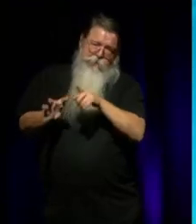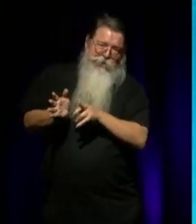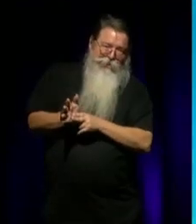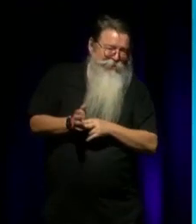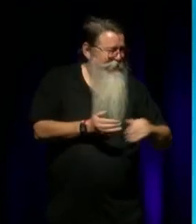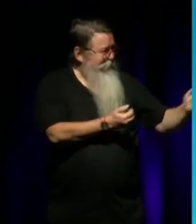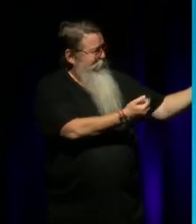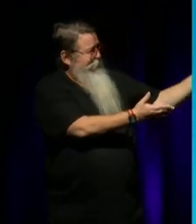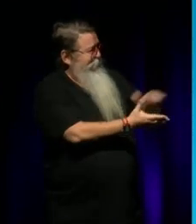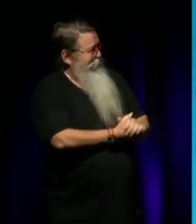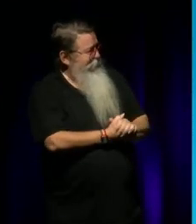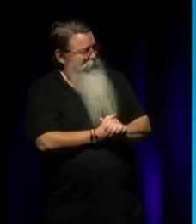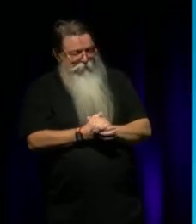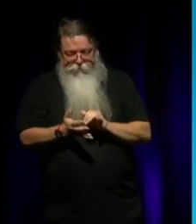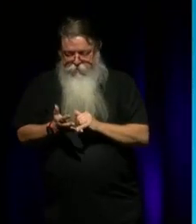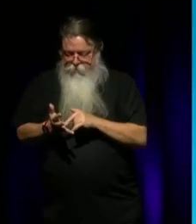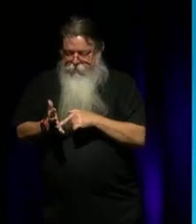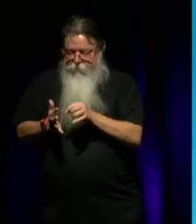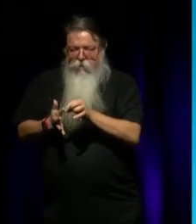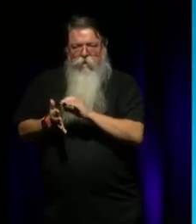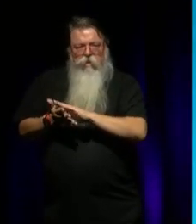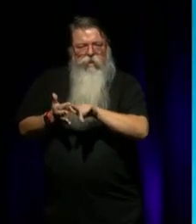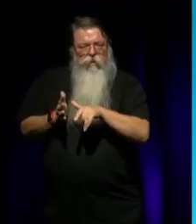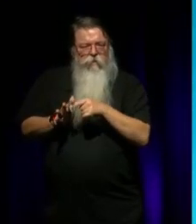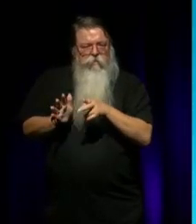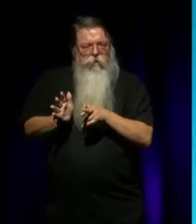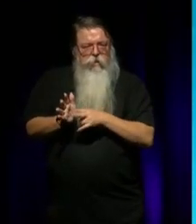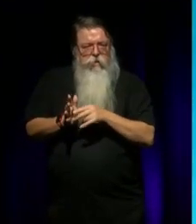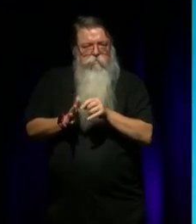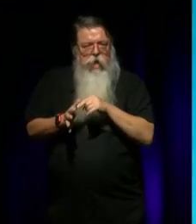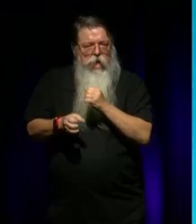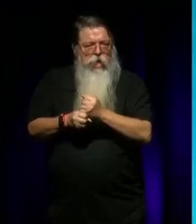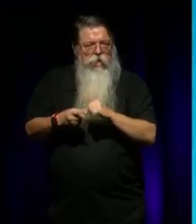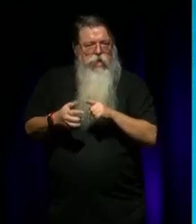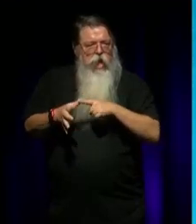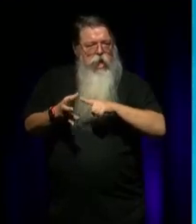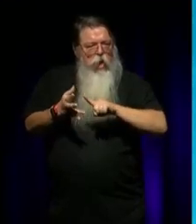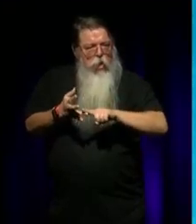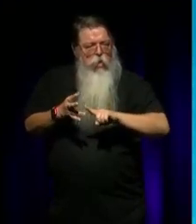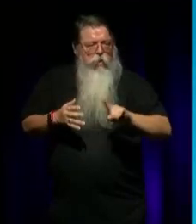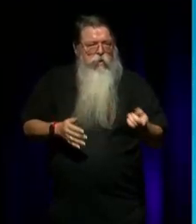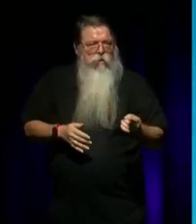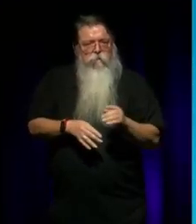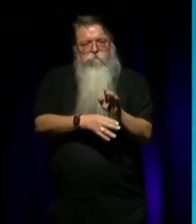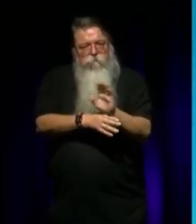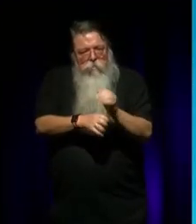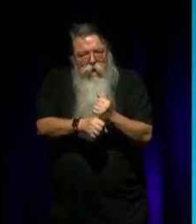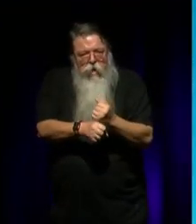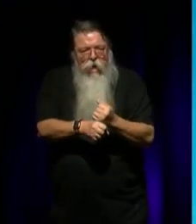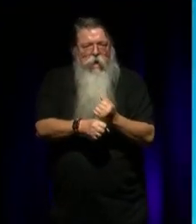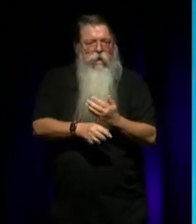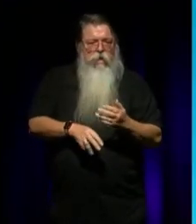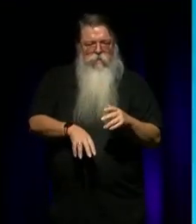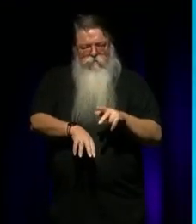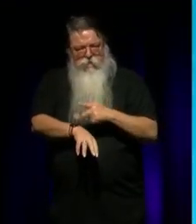Stephen Page, AO, is a choreographer, a filmmaker, a director of theatre, festivals and ceremony,